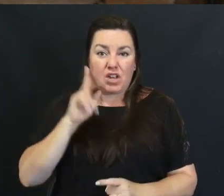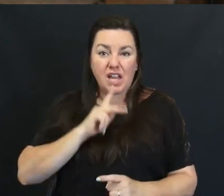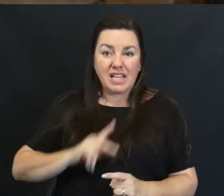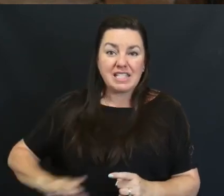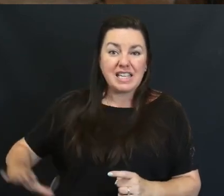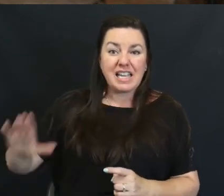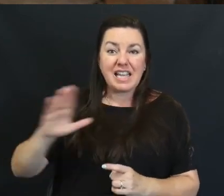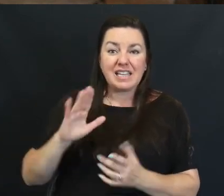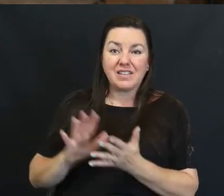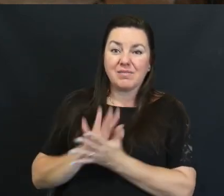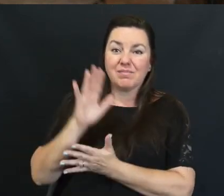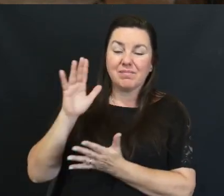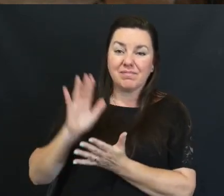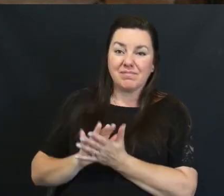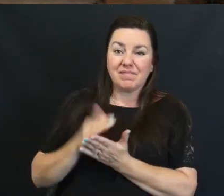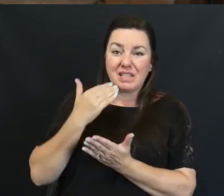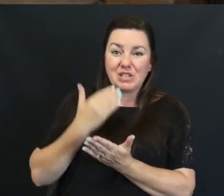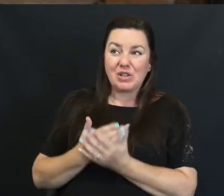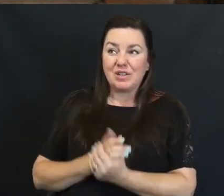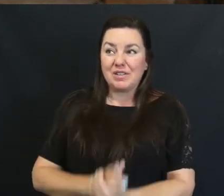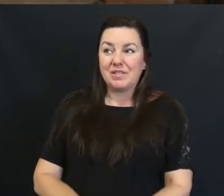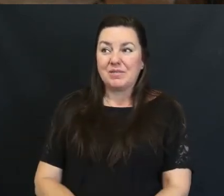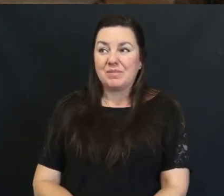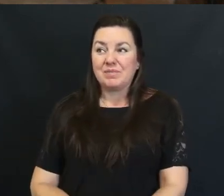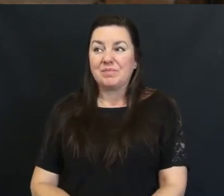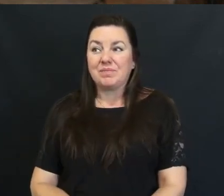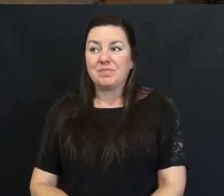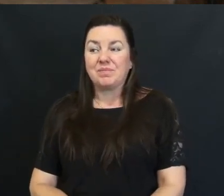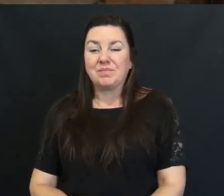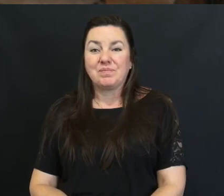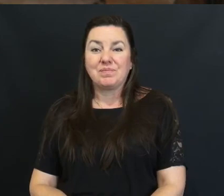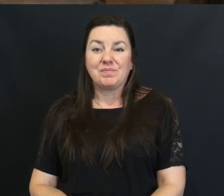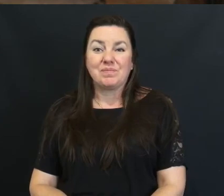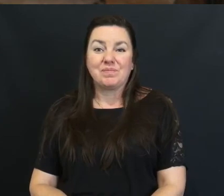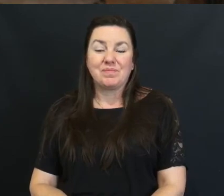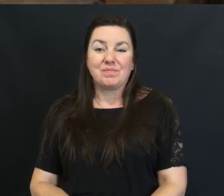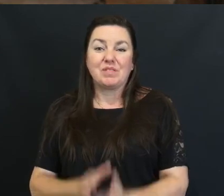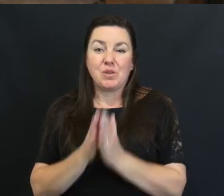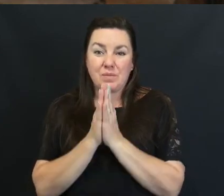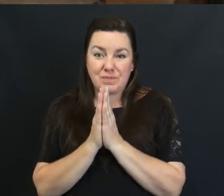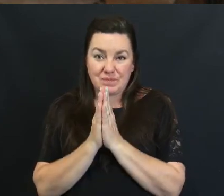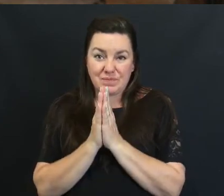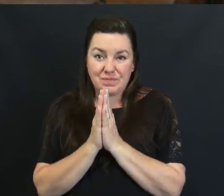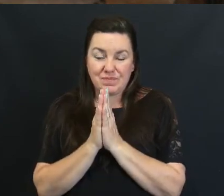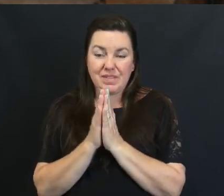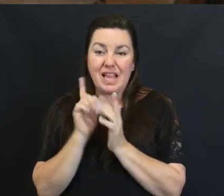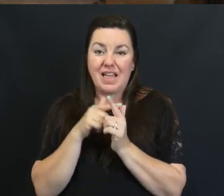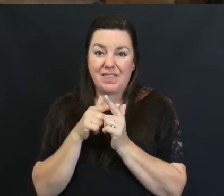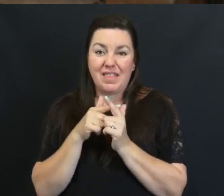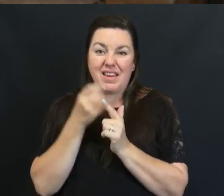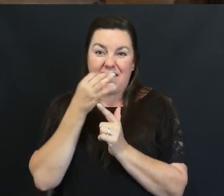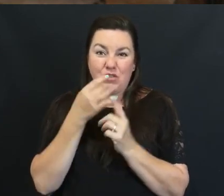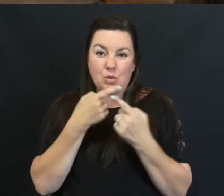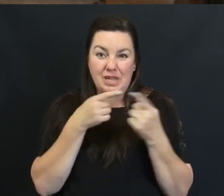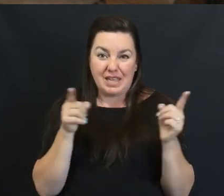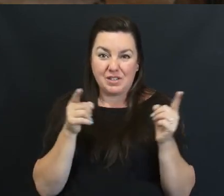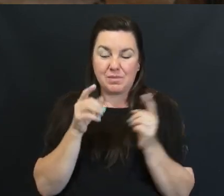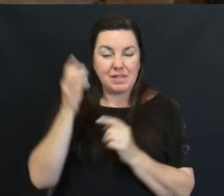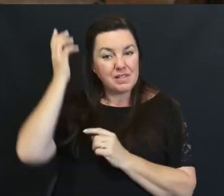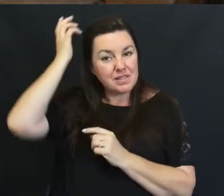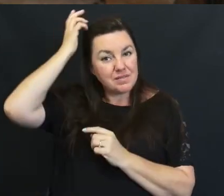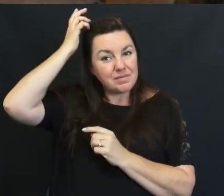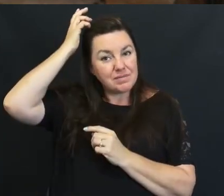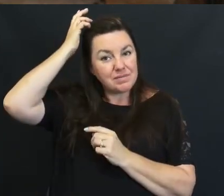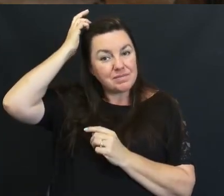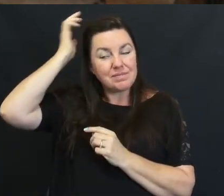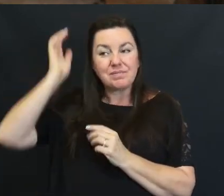Glory Is Always A Good Thing Let Me Close In Prayer And I'm Going To Share A Few Announcements But I Just Want To Close